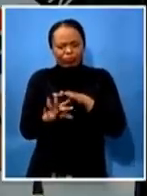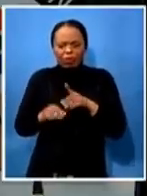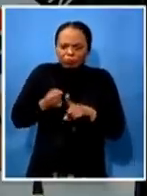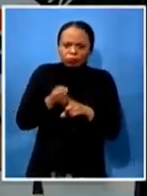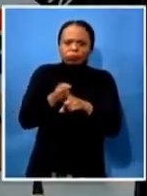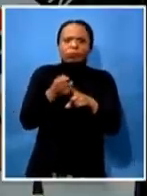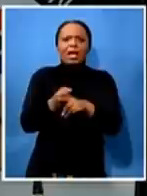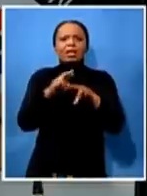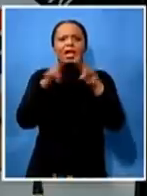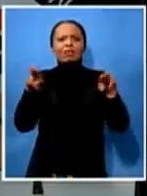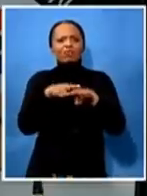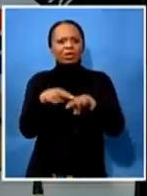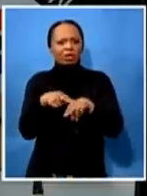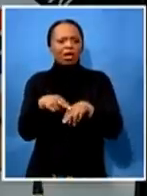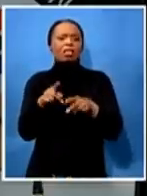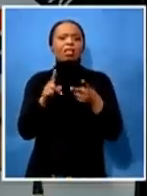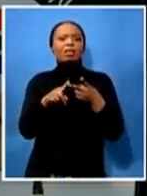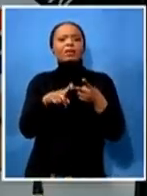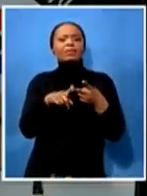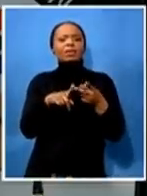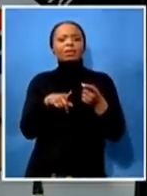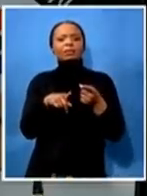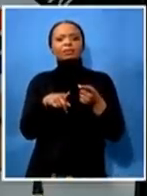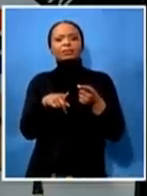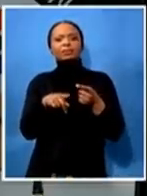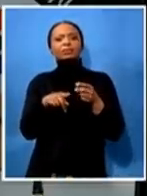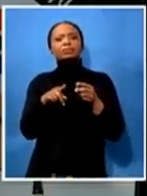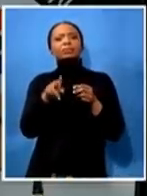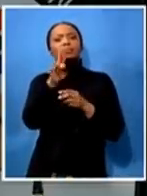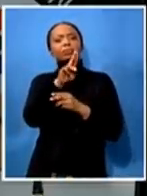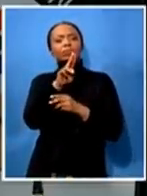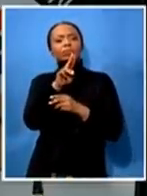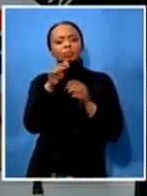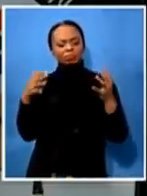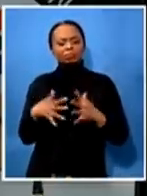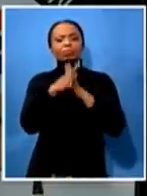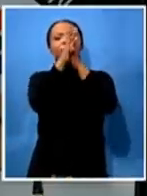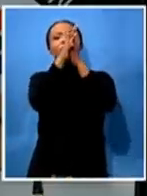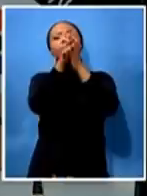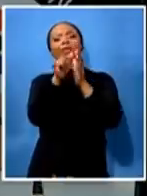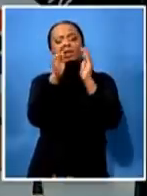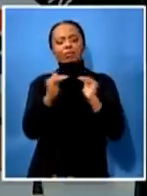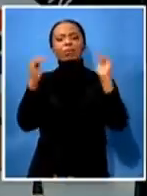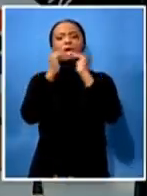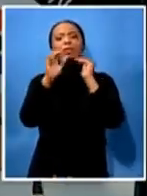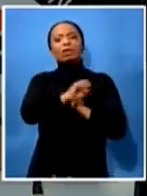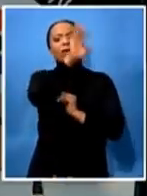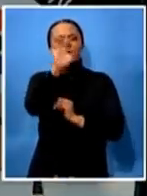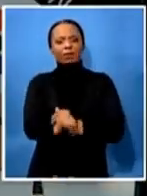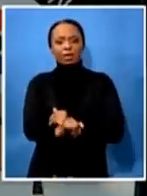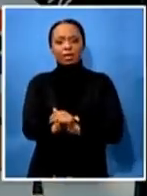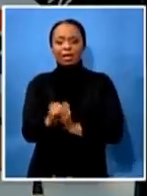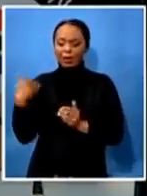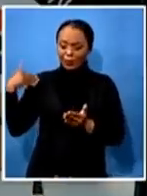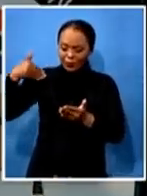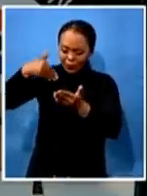throughout until today here in this particular commission i've come knowing very well chair